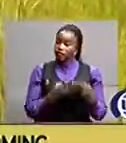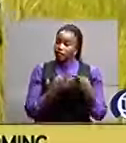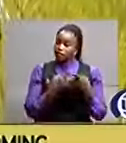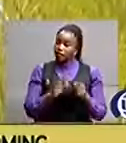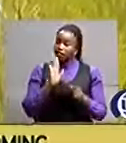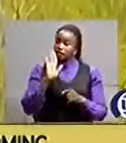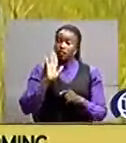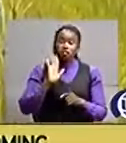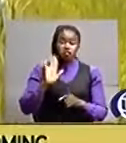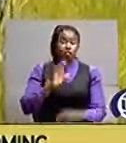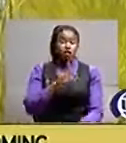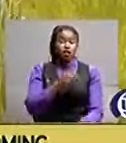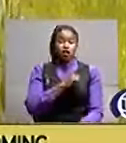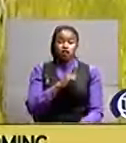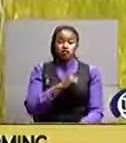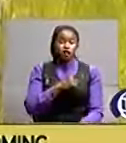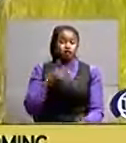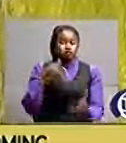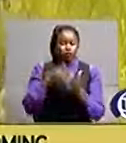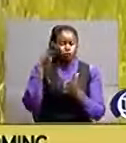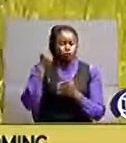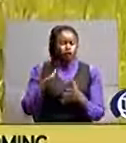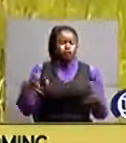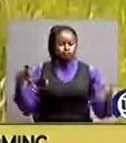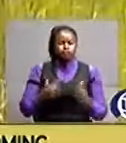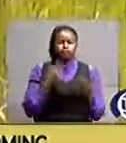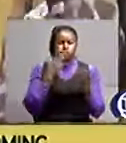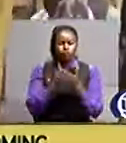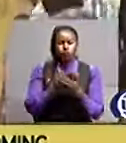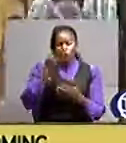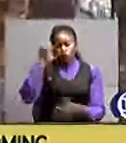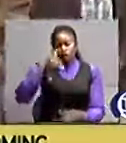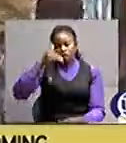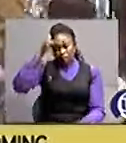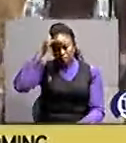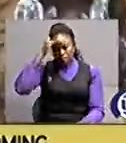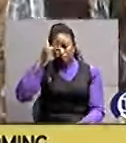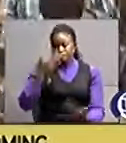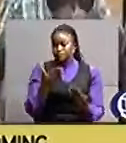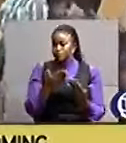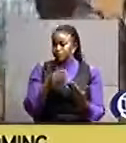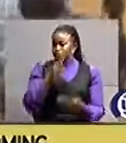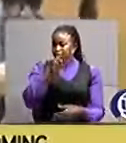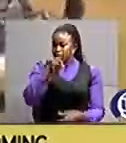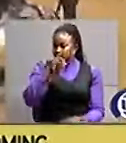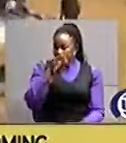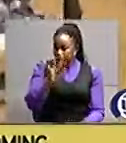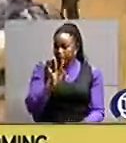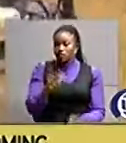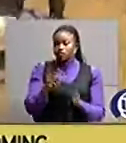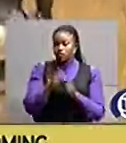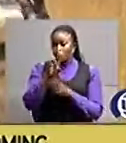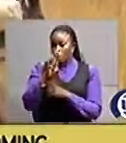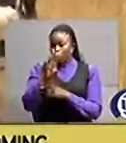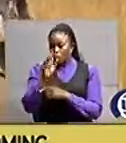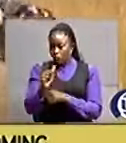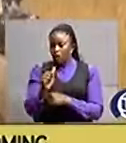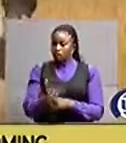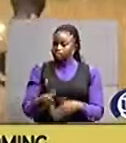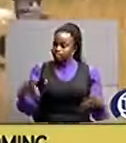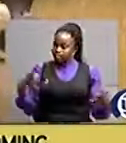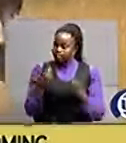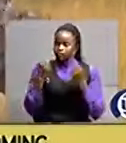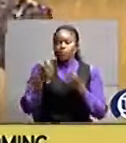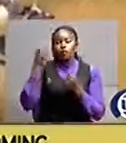luck ran out as they were arrested in a joint operation by ua and updf in queen elizabeth national park a